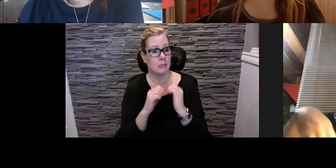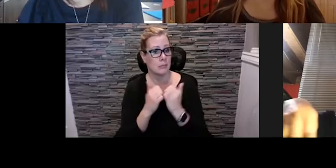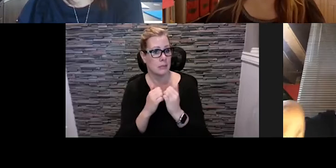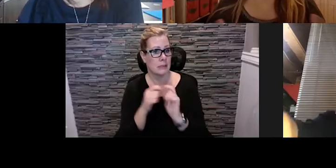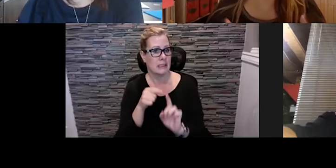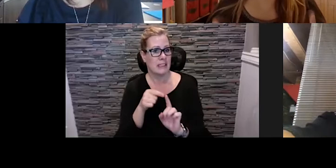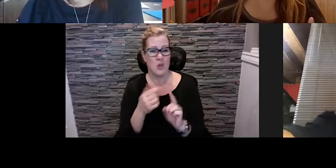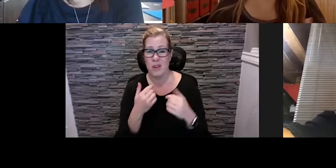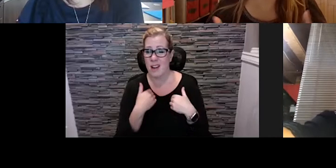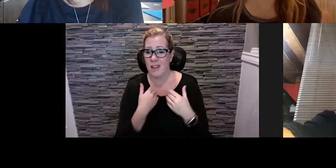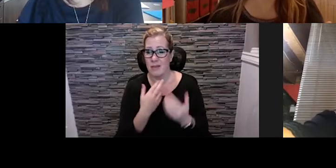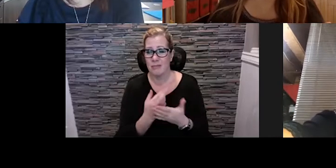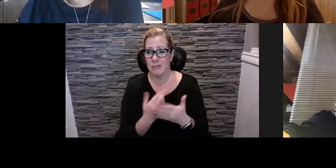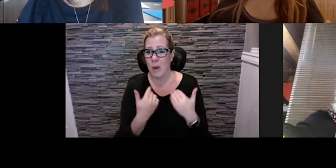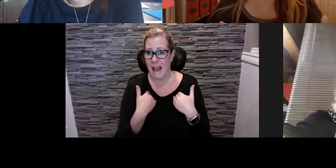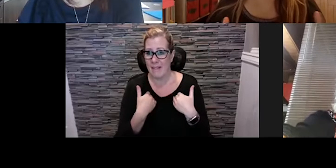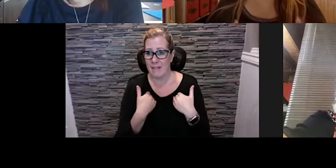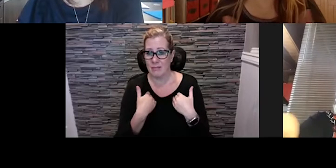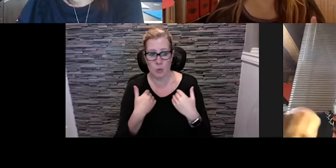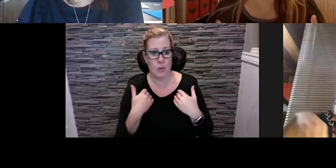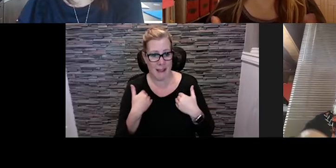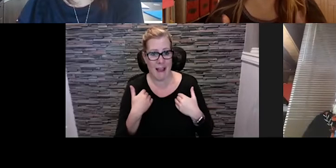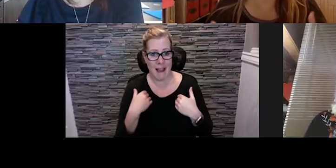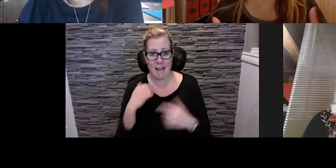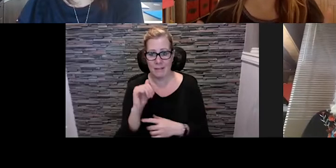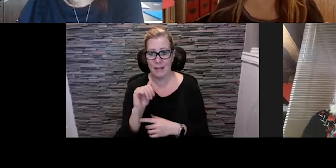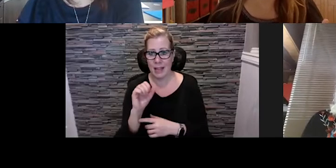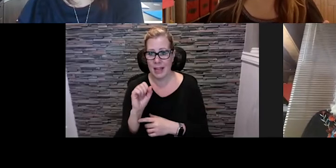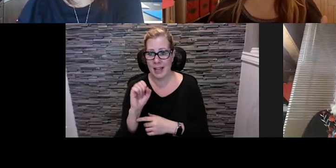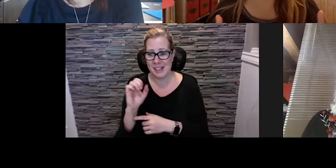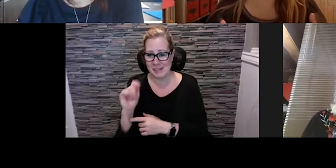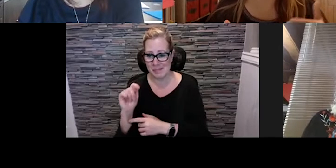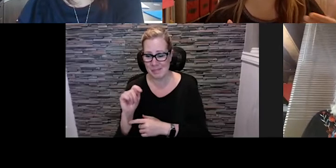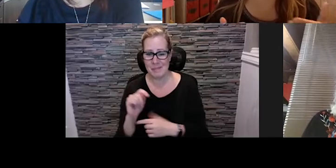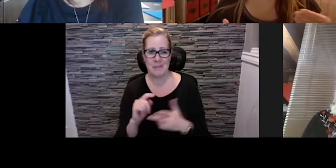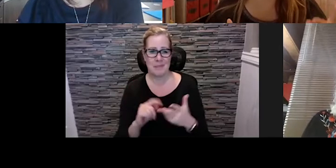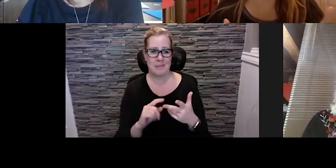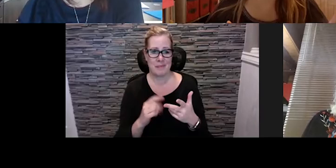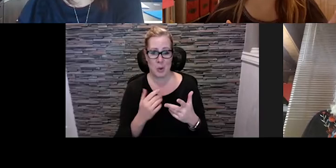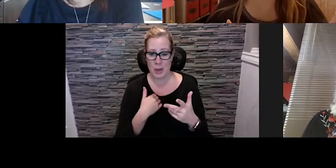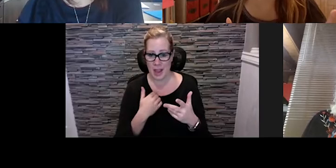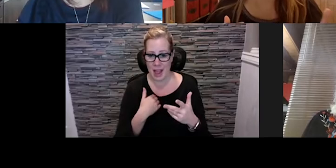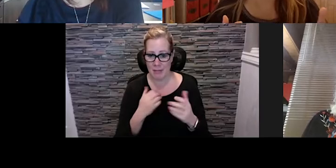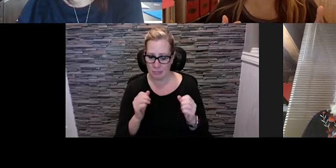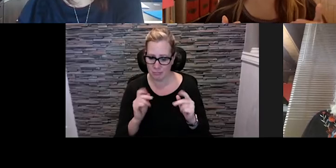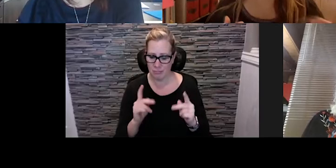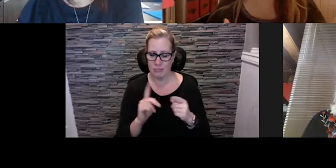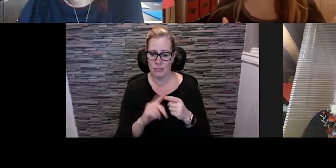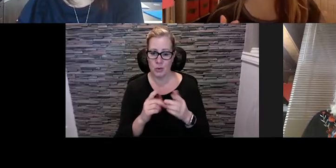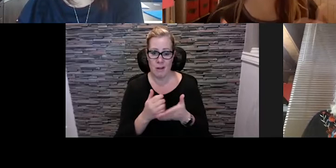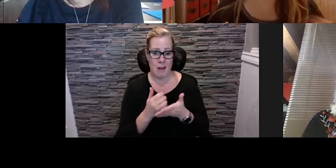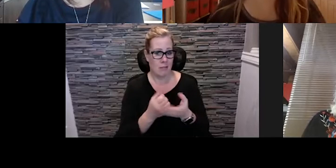resources, we have assets, we have the opportunity to help facilitate, um,